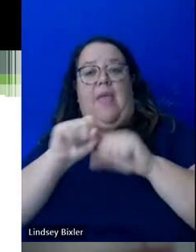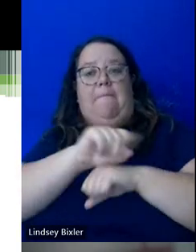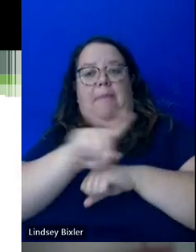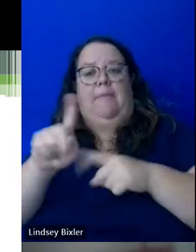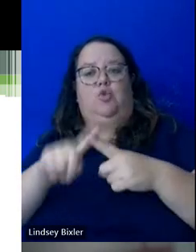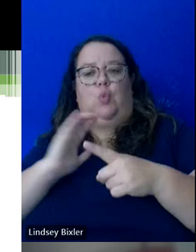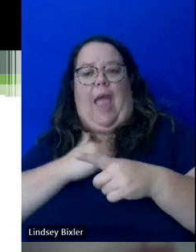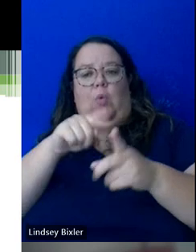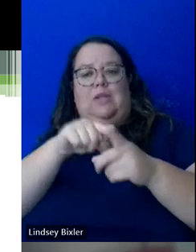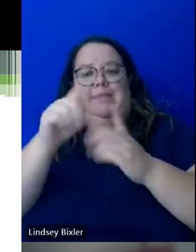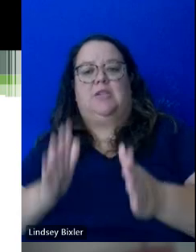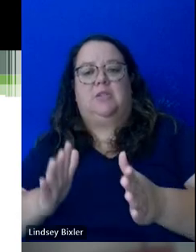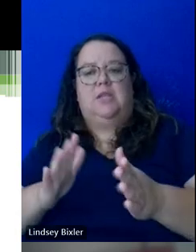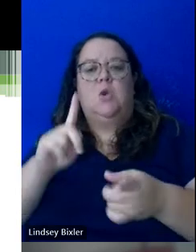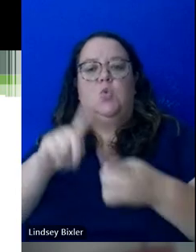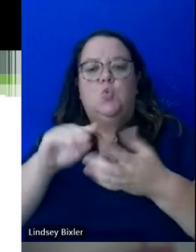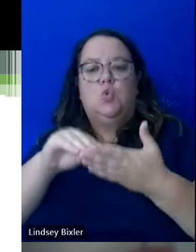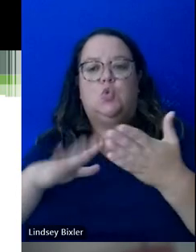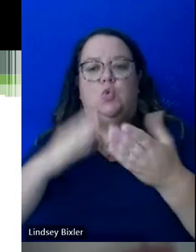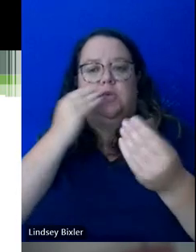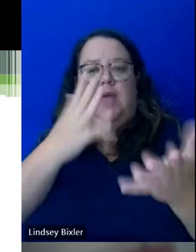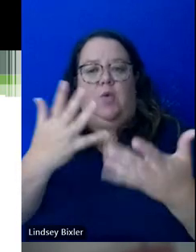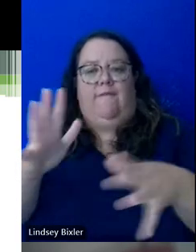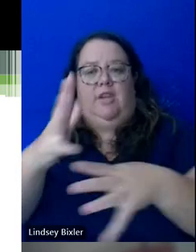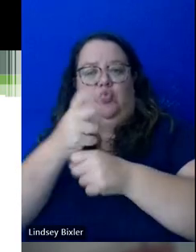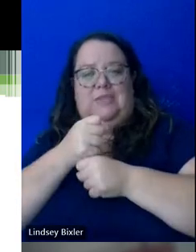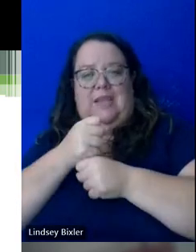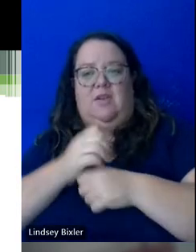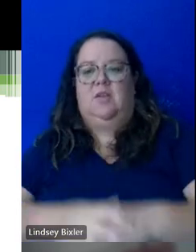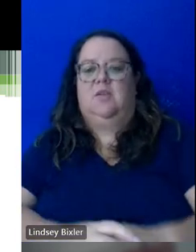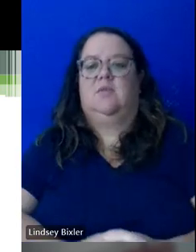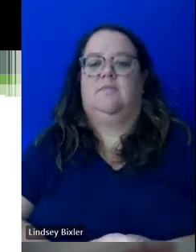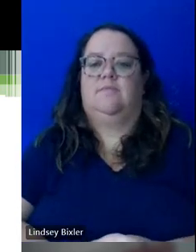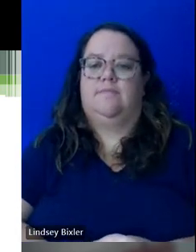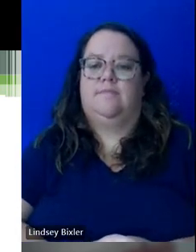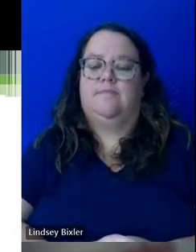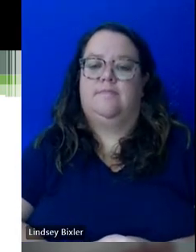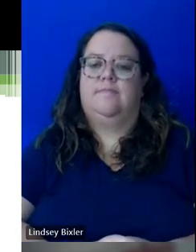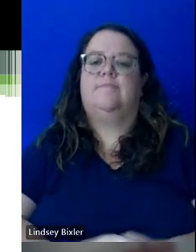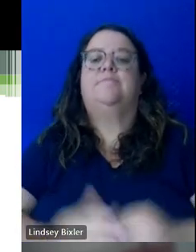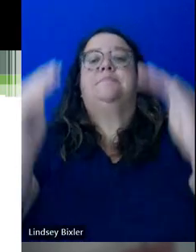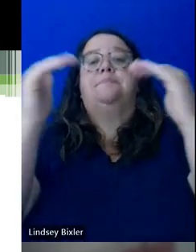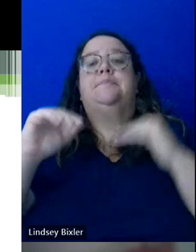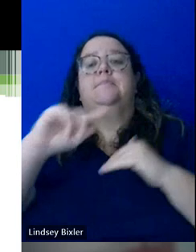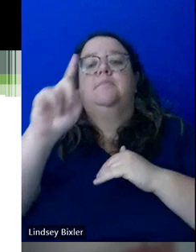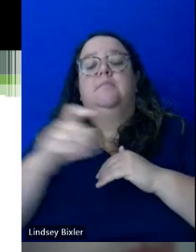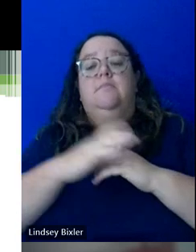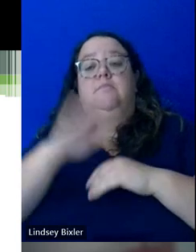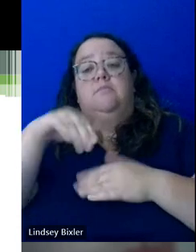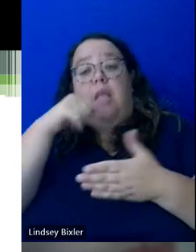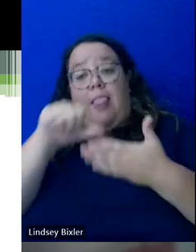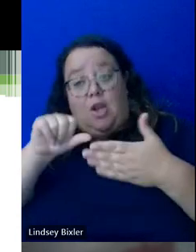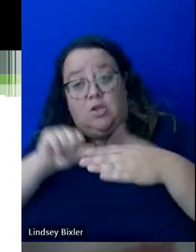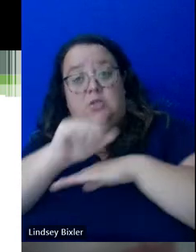and to the student to let you know we've received it. Another question here was, are the letters that